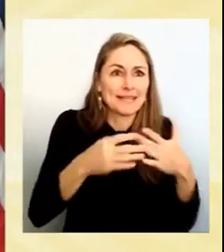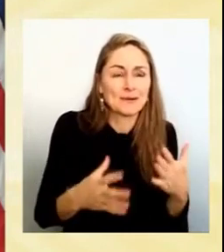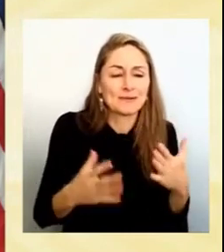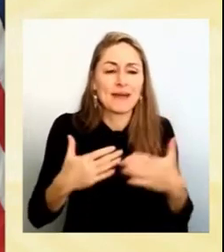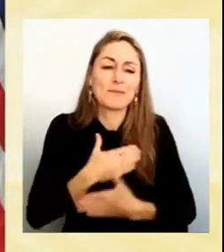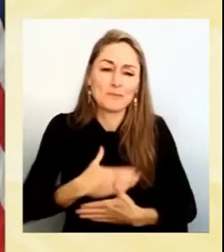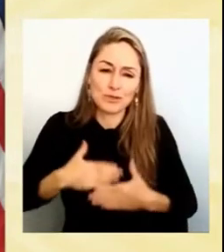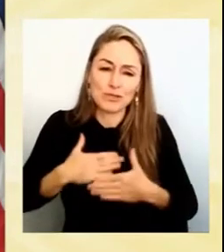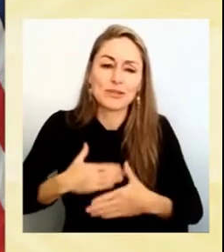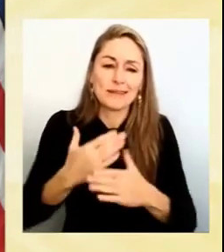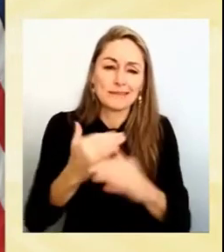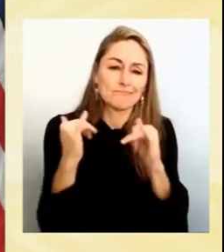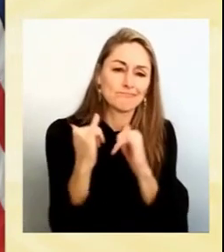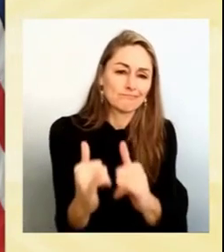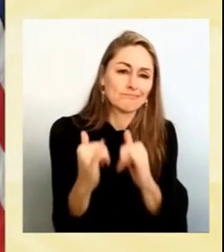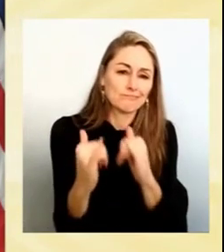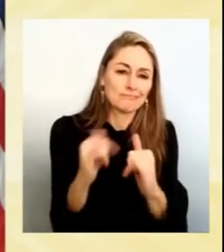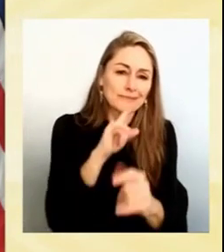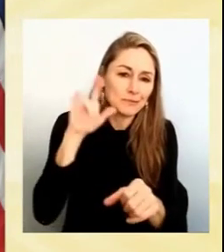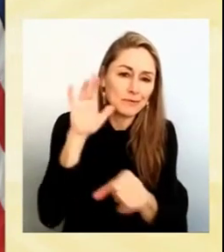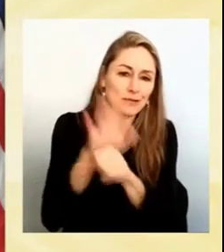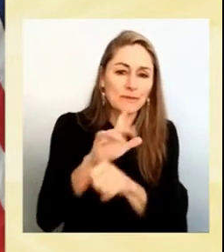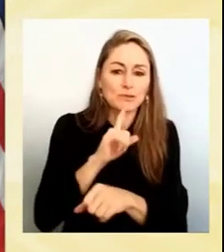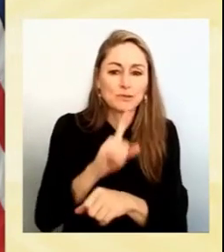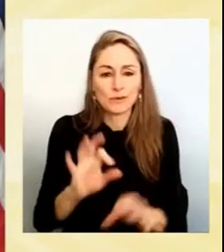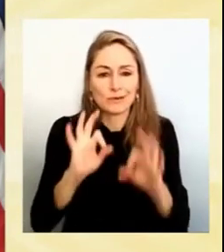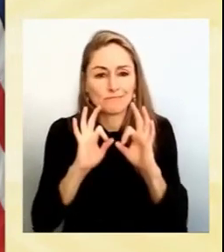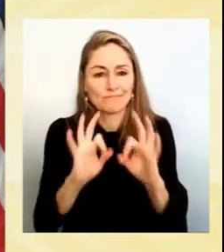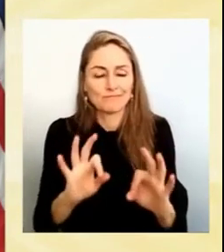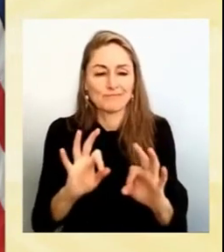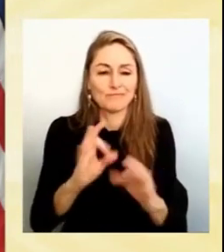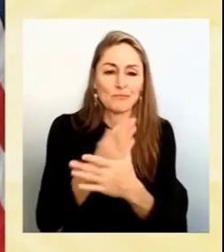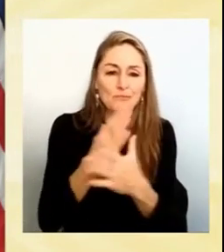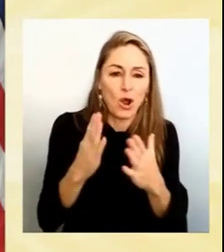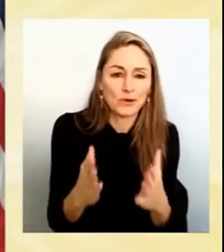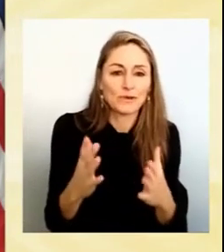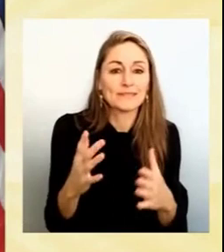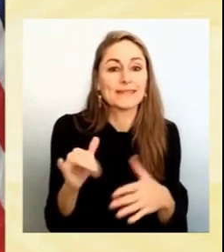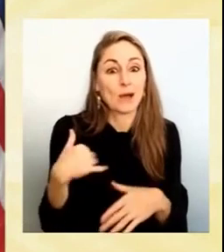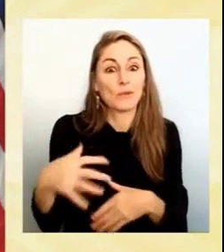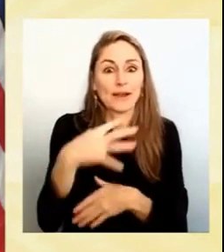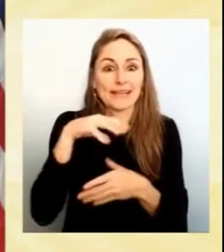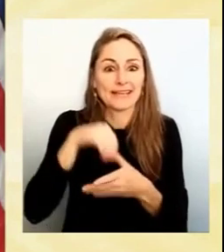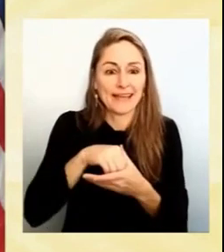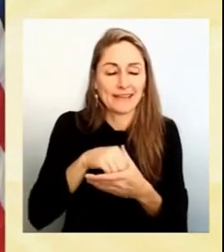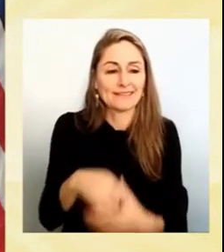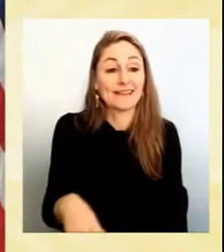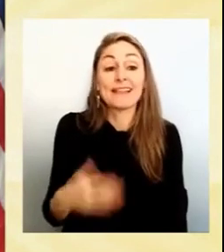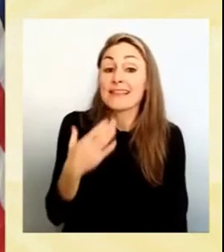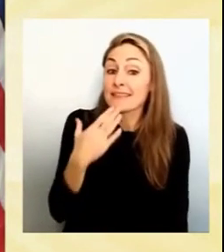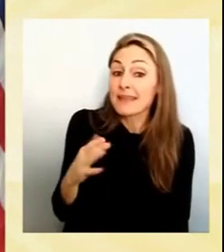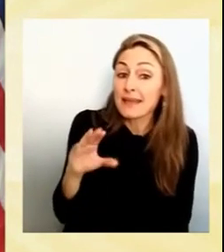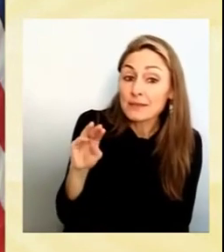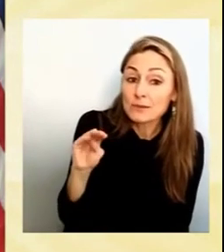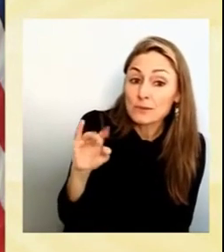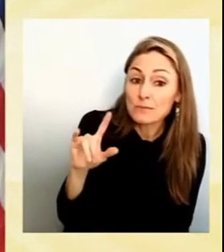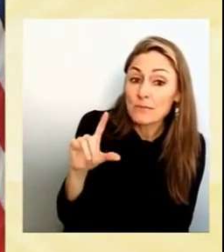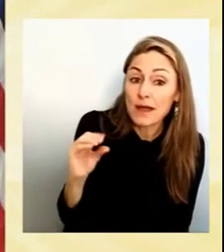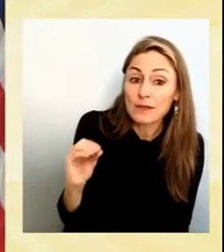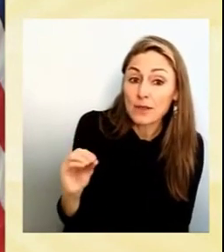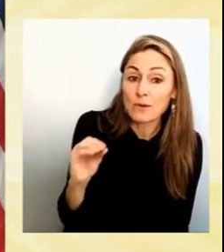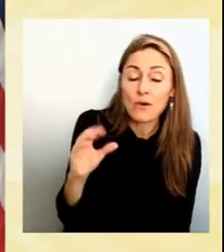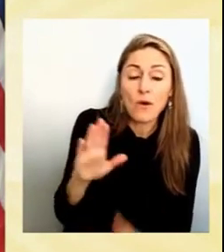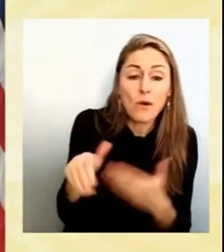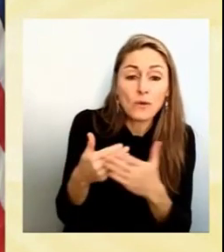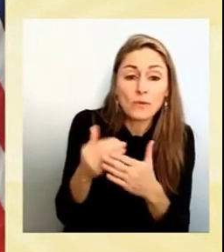sure that we are good partners and that we are engaged. Thank you, Milo Booth, for all of the work that you were doing for